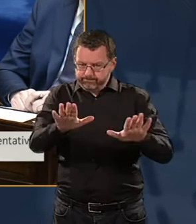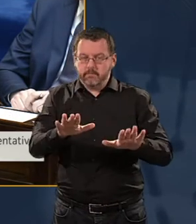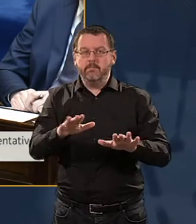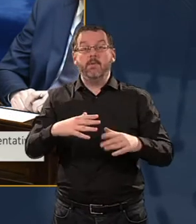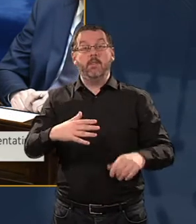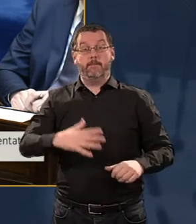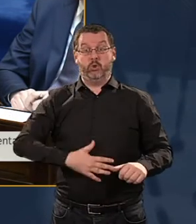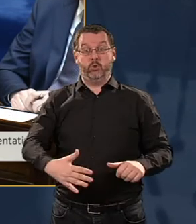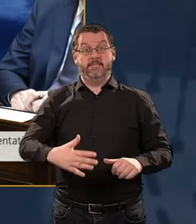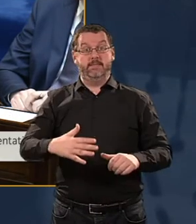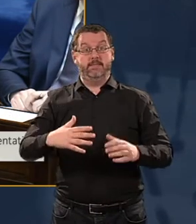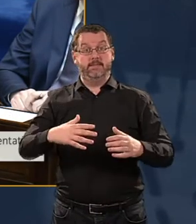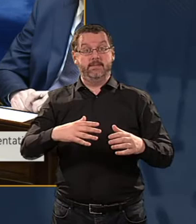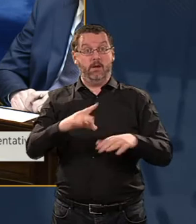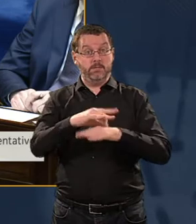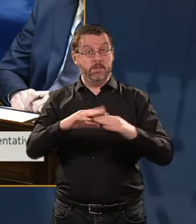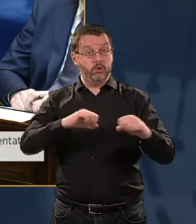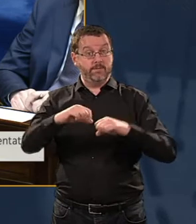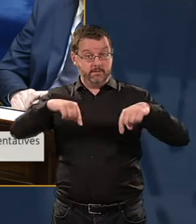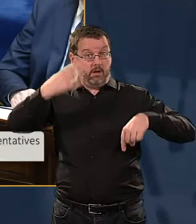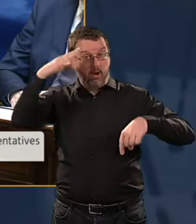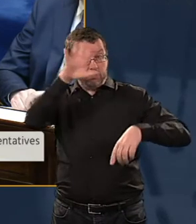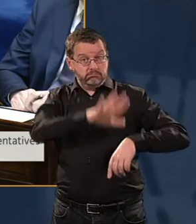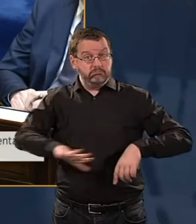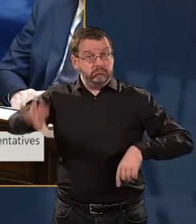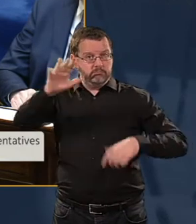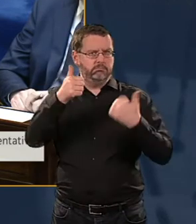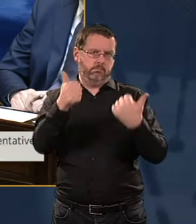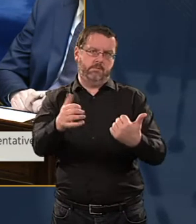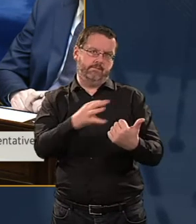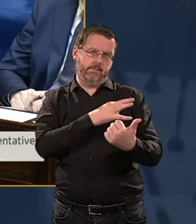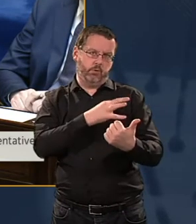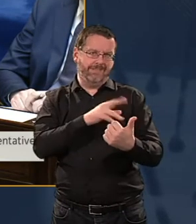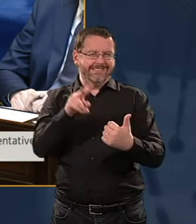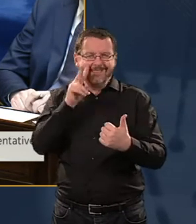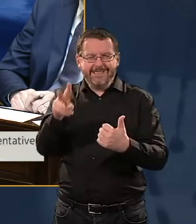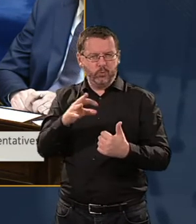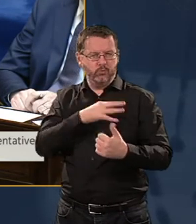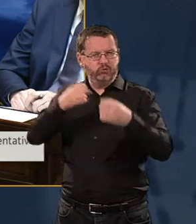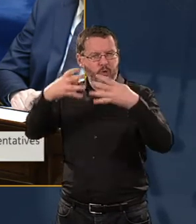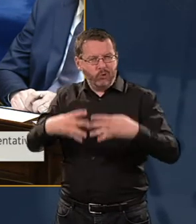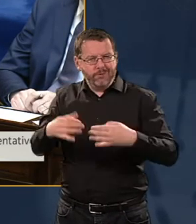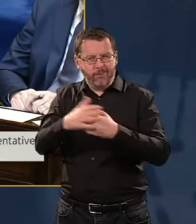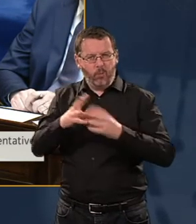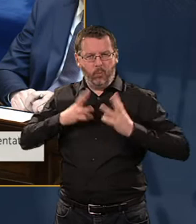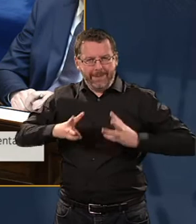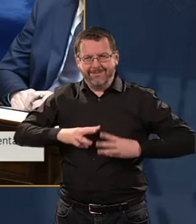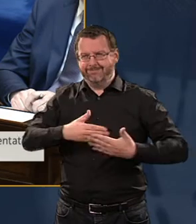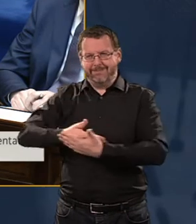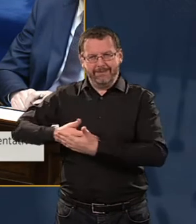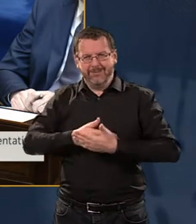services in Ireland are very good. We see that in terms of patient outcomes outcomes at all levels.